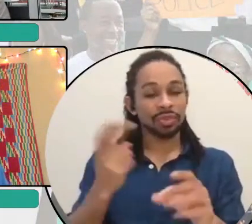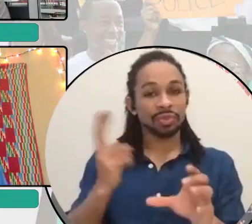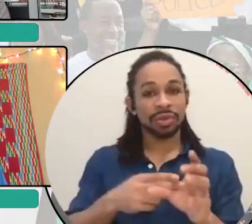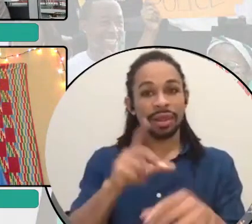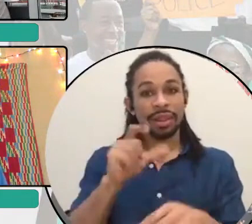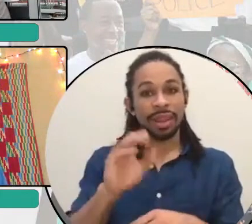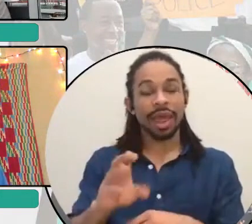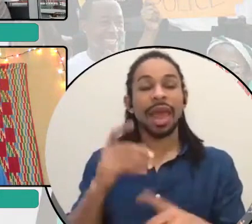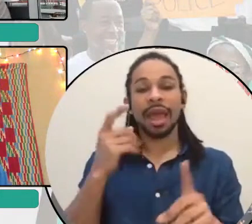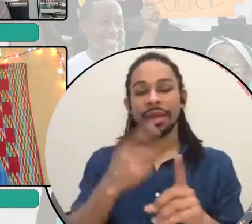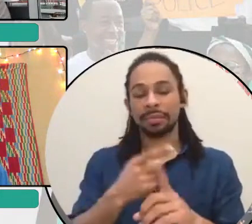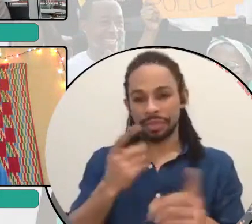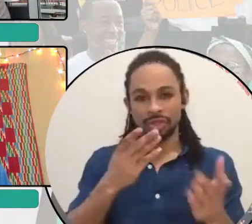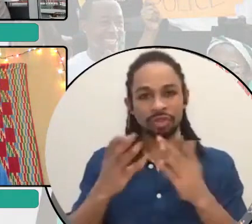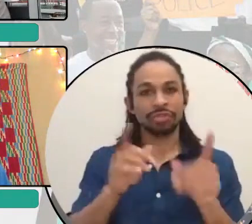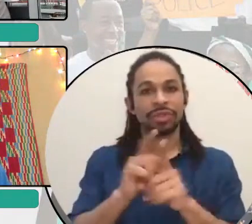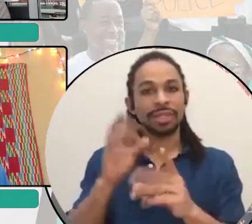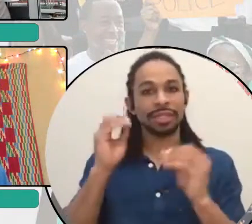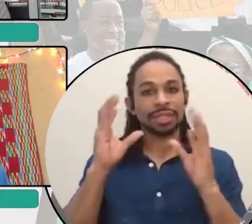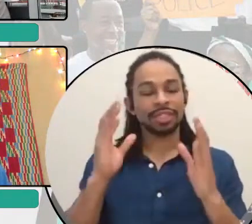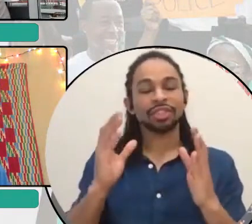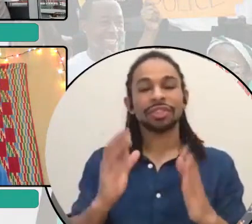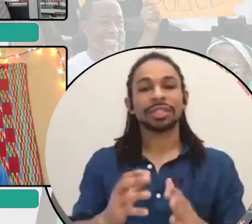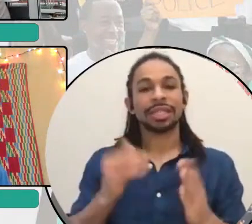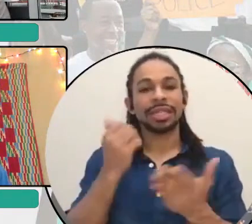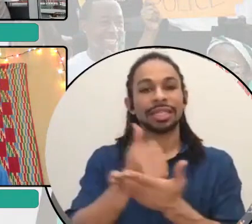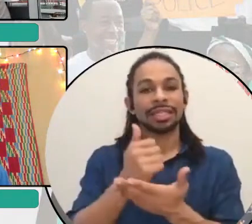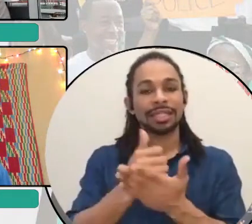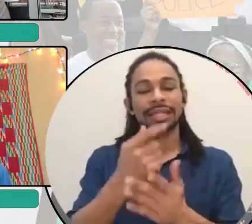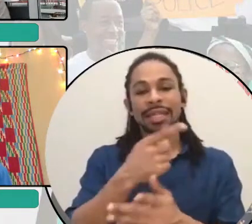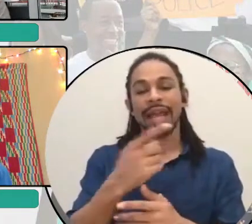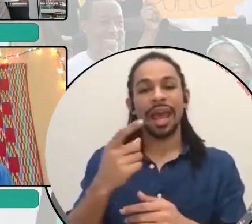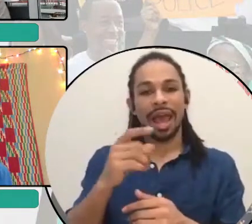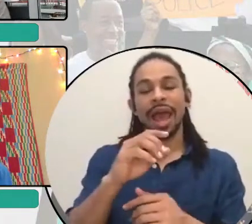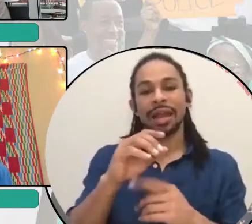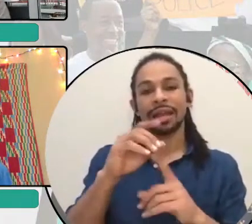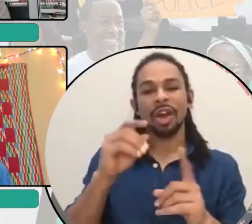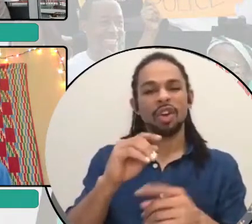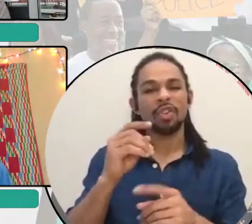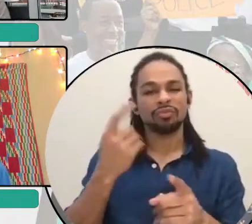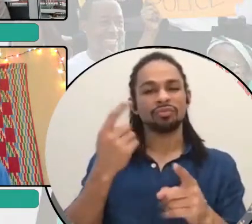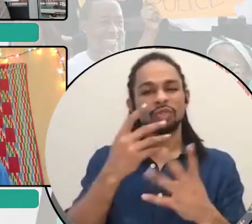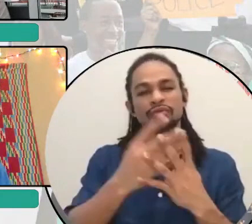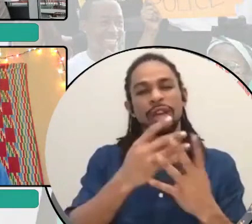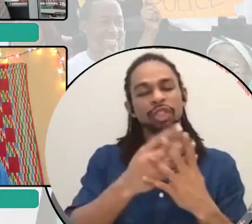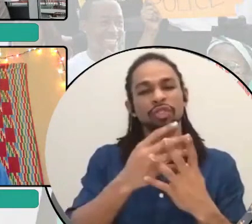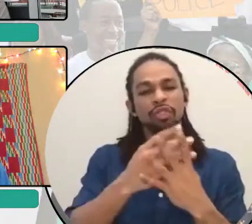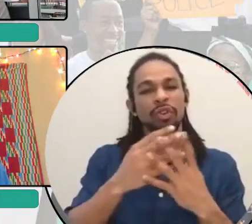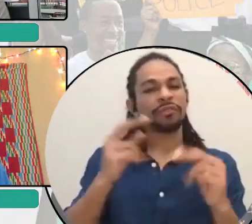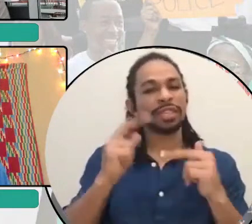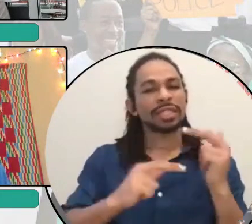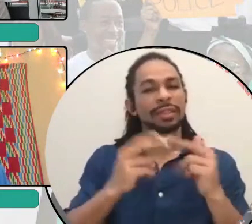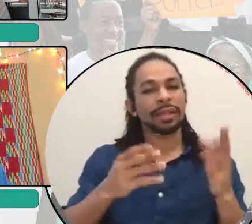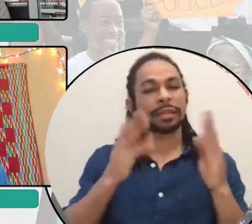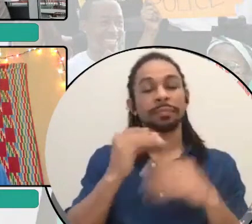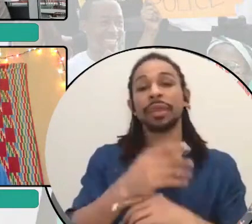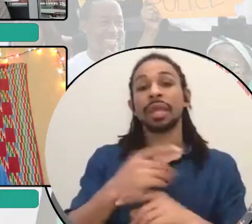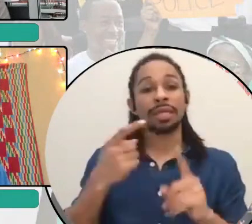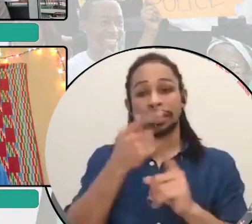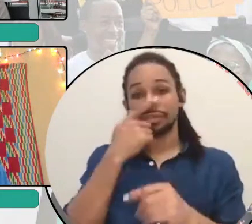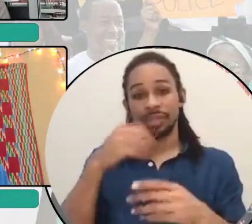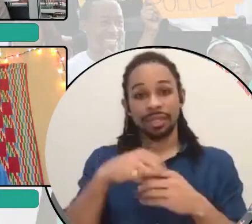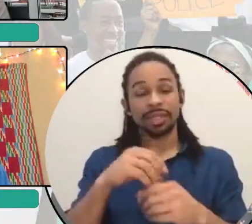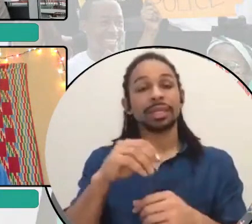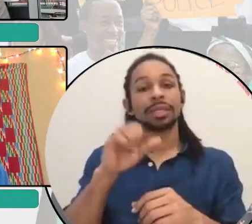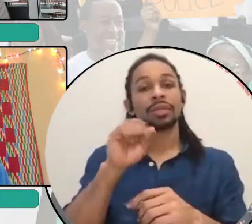assistant for courses at Saint Saint Correctional Facility. Ivan is interested in social justice as well as